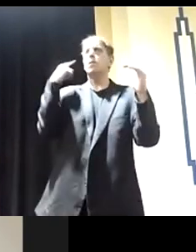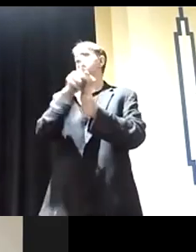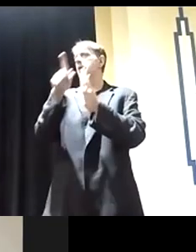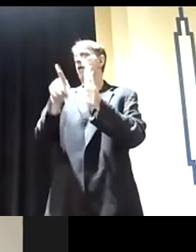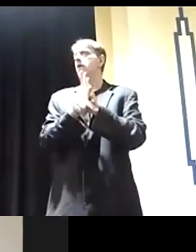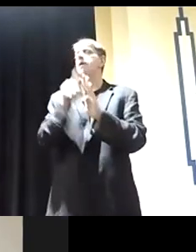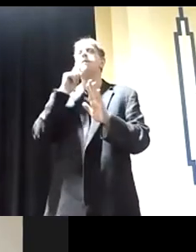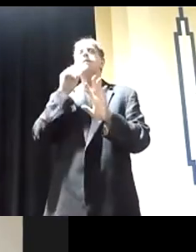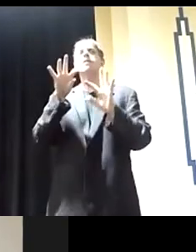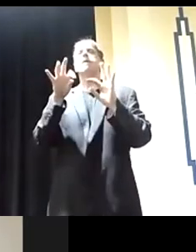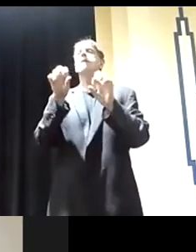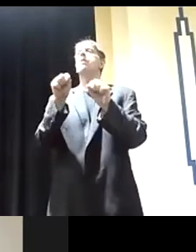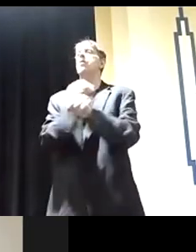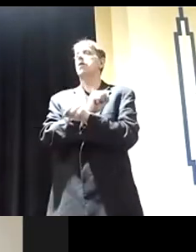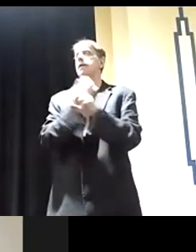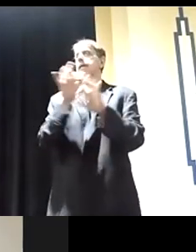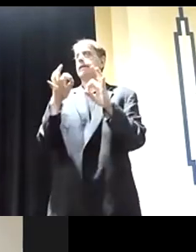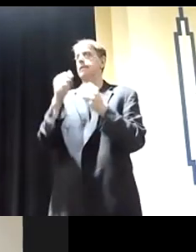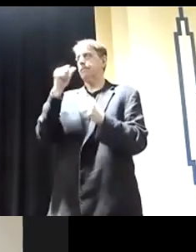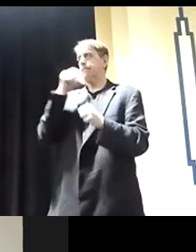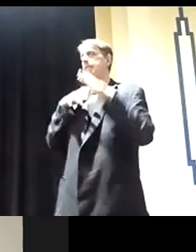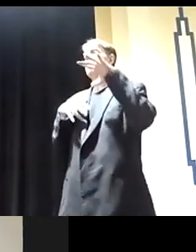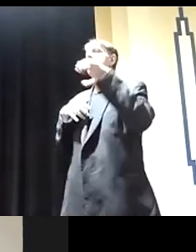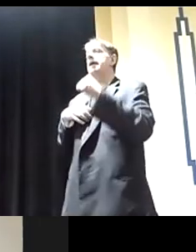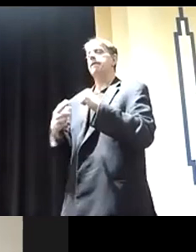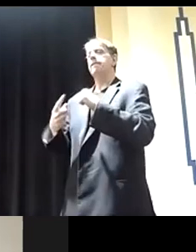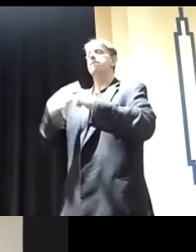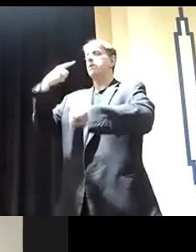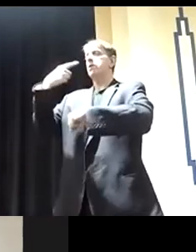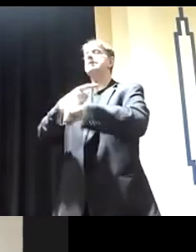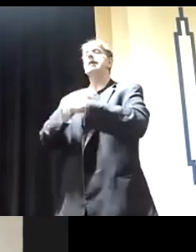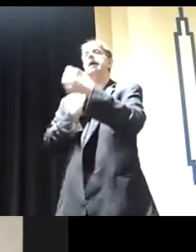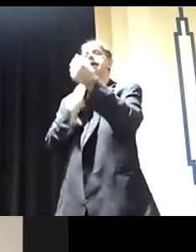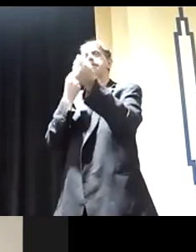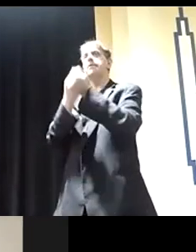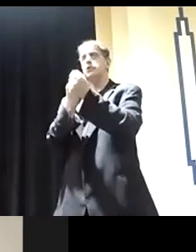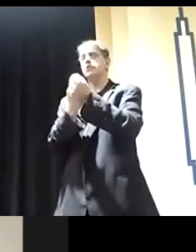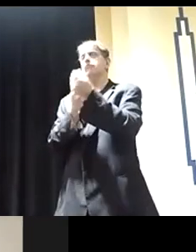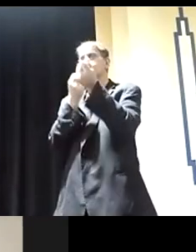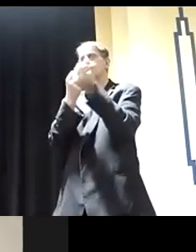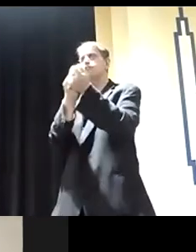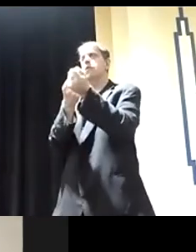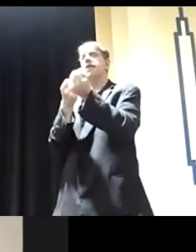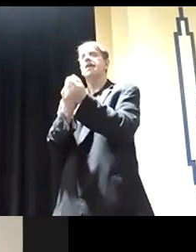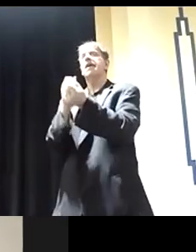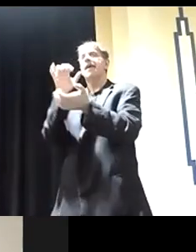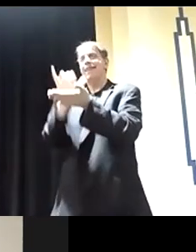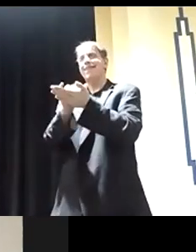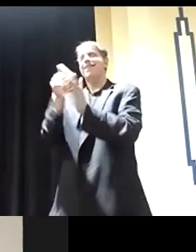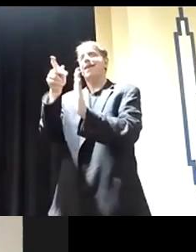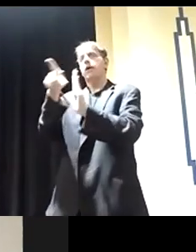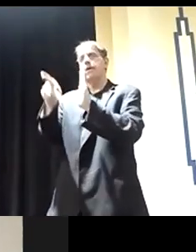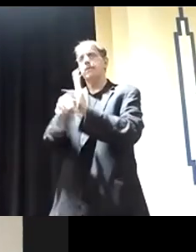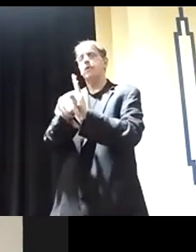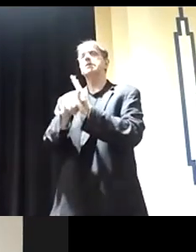go there. Consul. from day one, I would support and be a champion for those very policies. They are very much